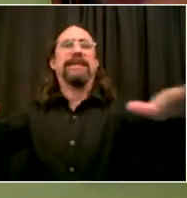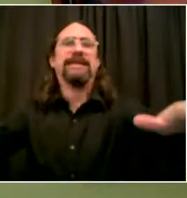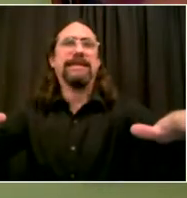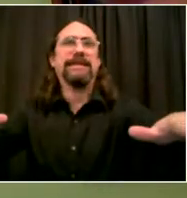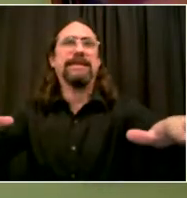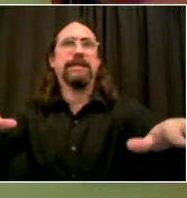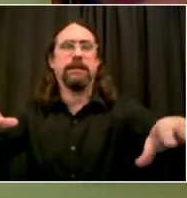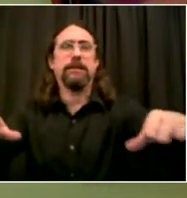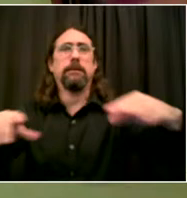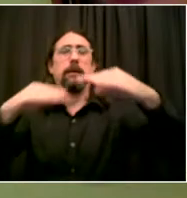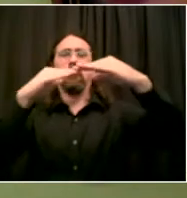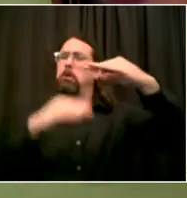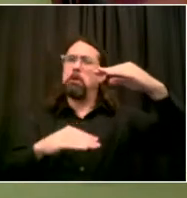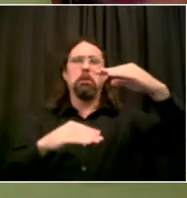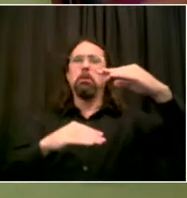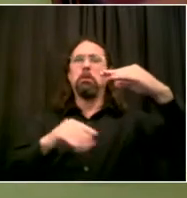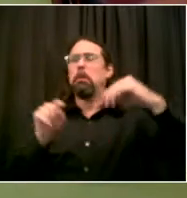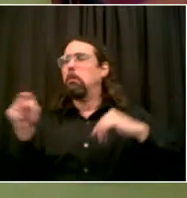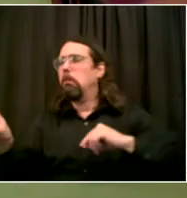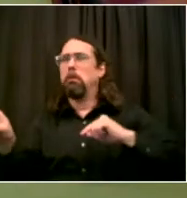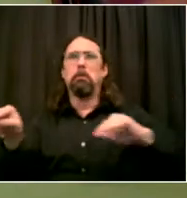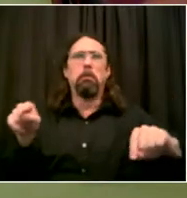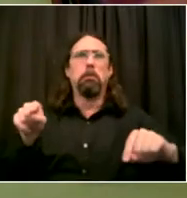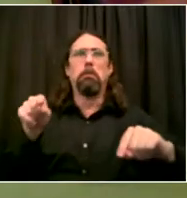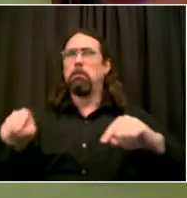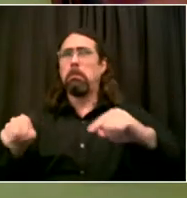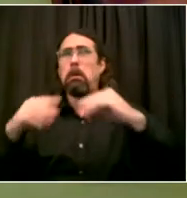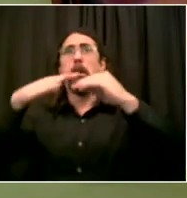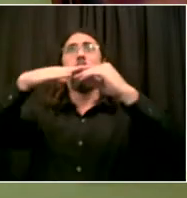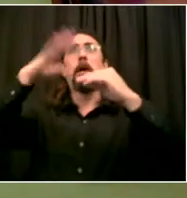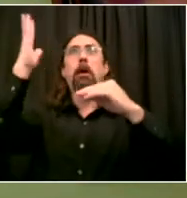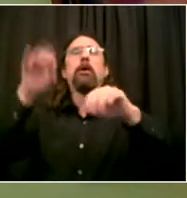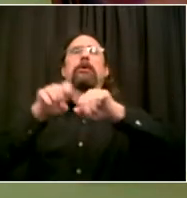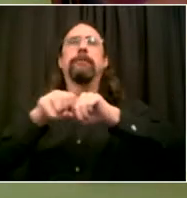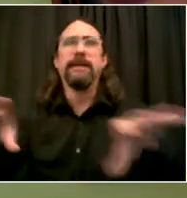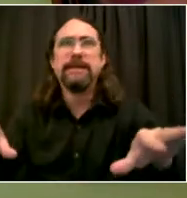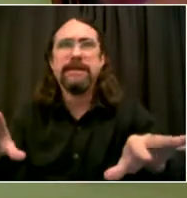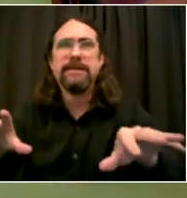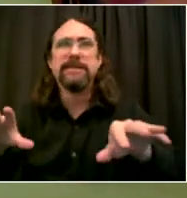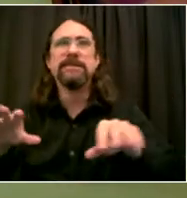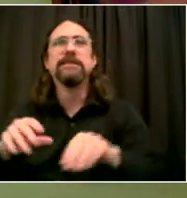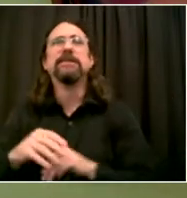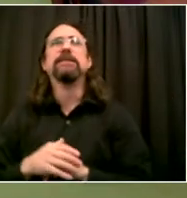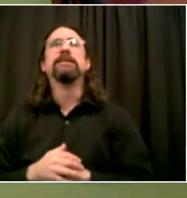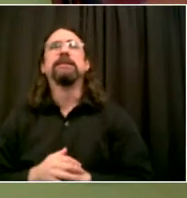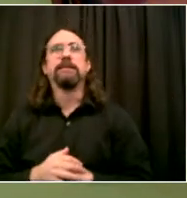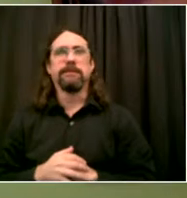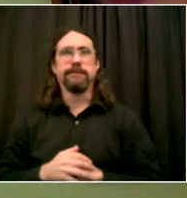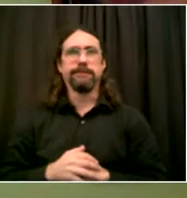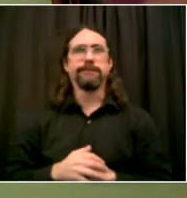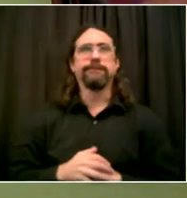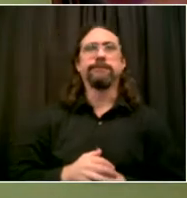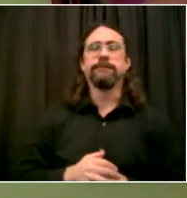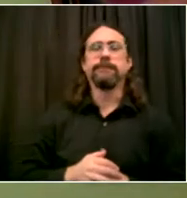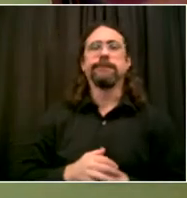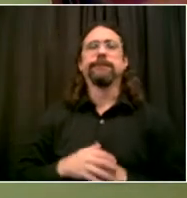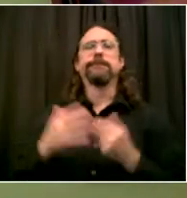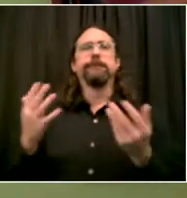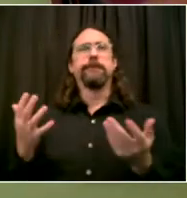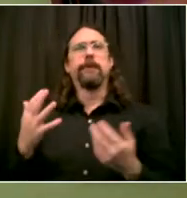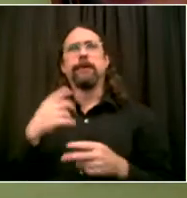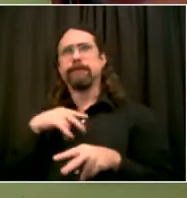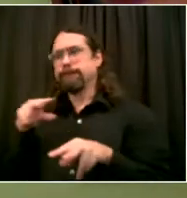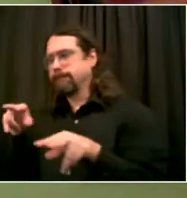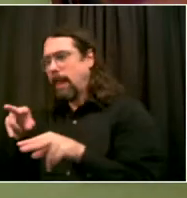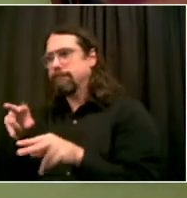earlier than the indicator track. And so we were able to start taking action. Of course, the bad news is that we're